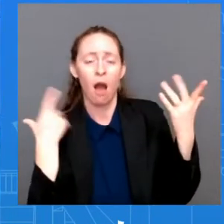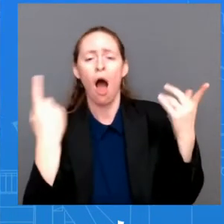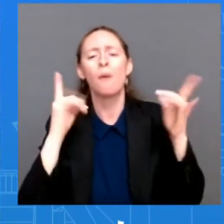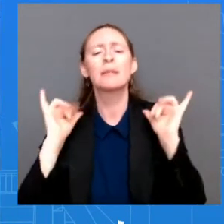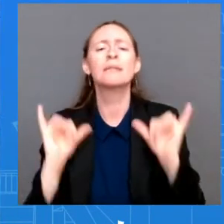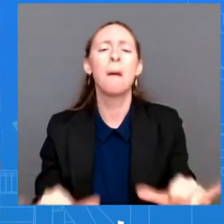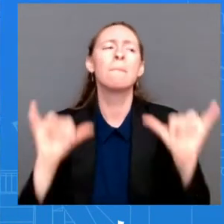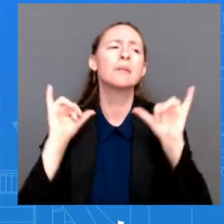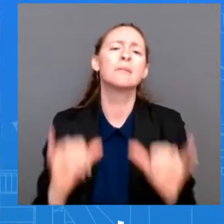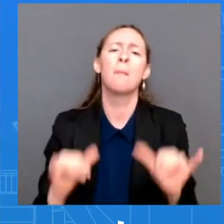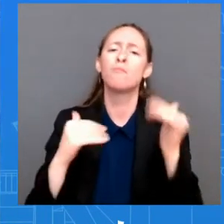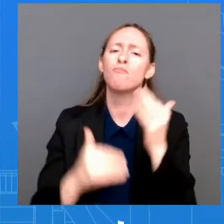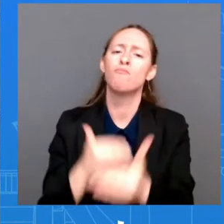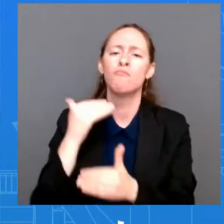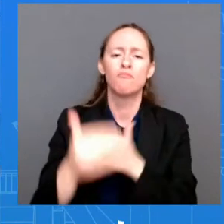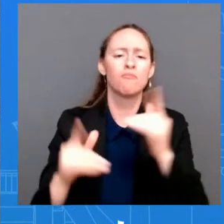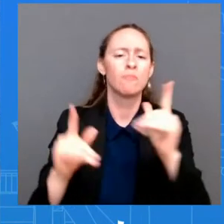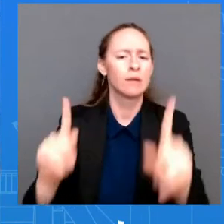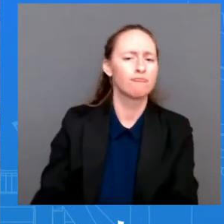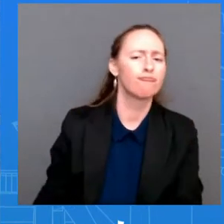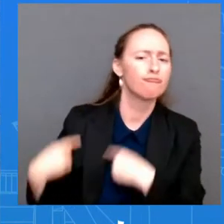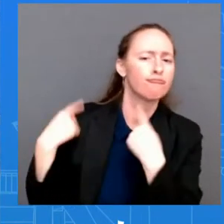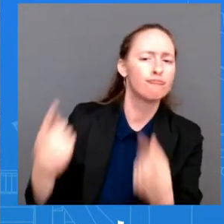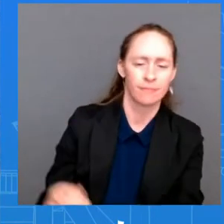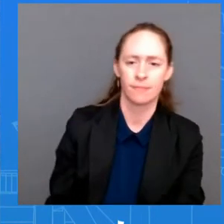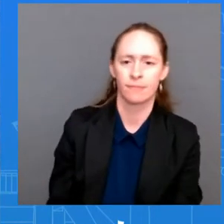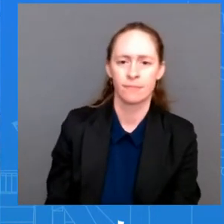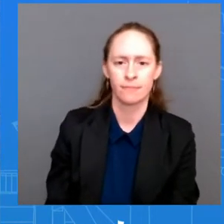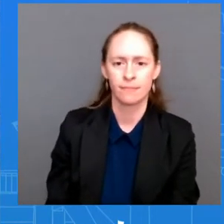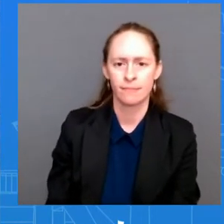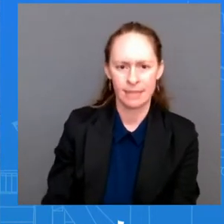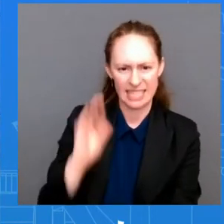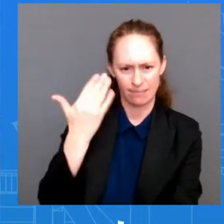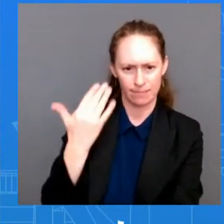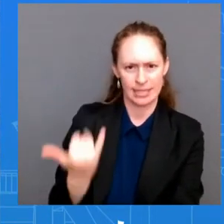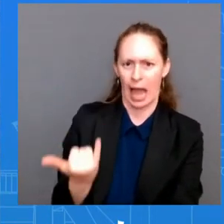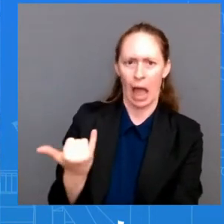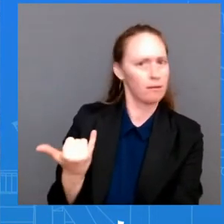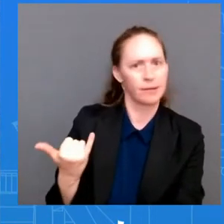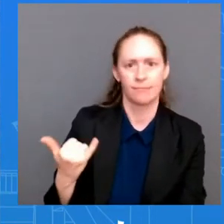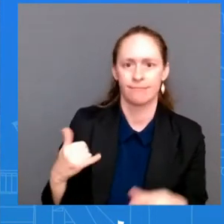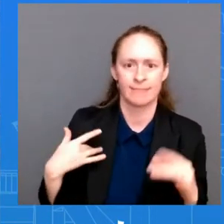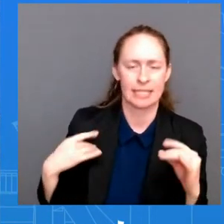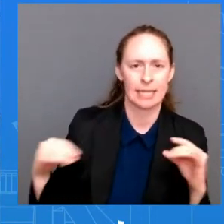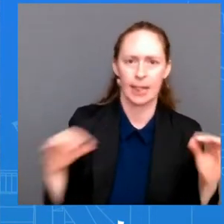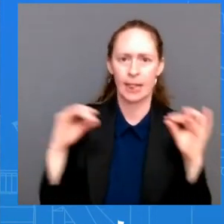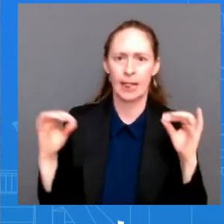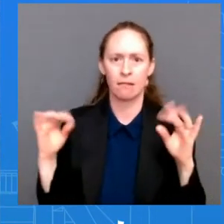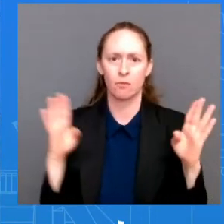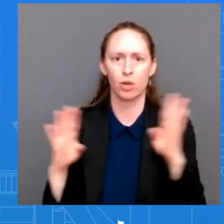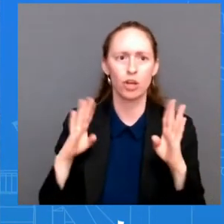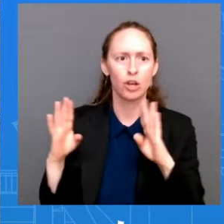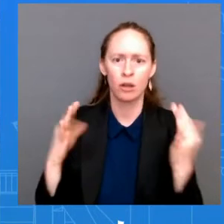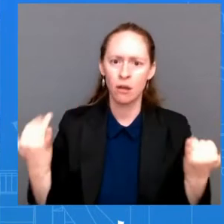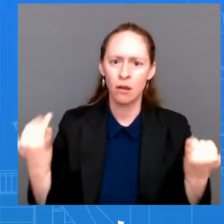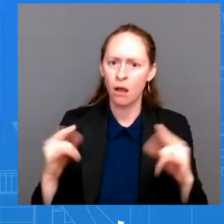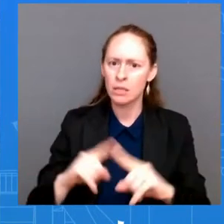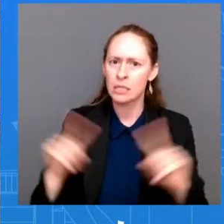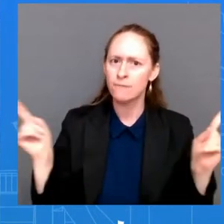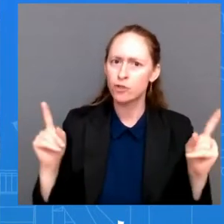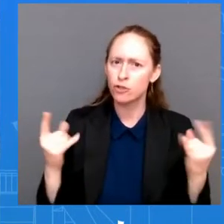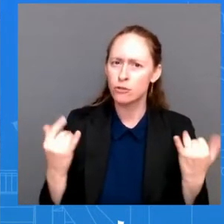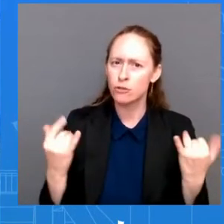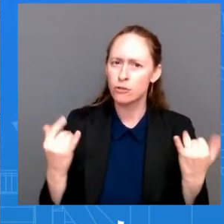this trip obviously is sparking a little bit more anxiety inside this building and throughout the administration. And I understand that you said the President respects the independence.